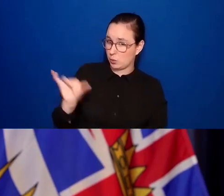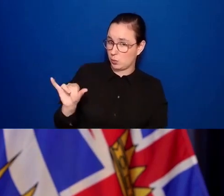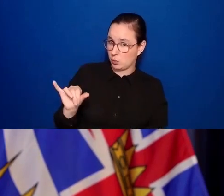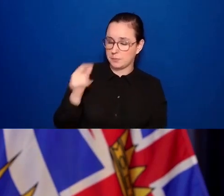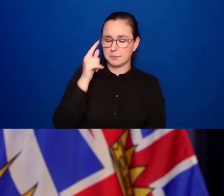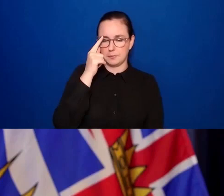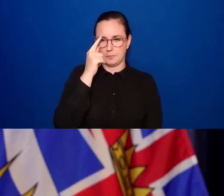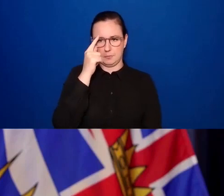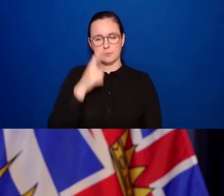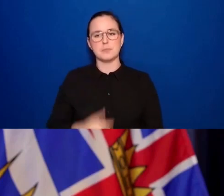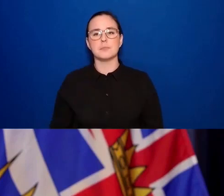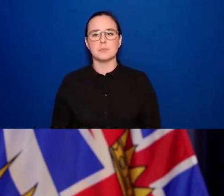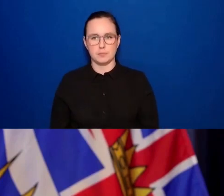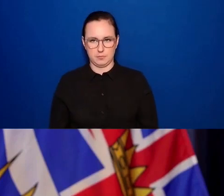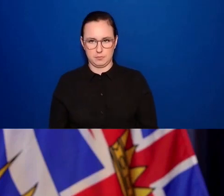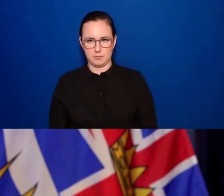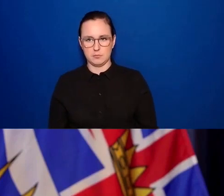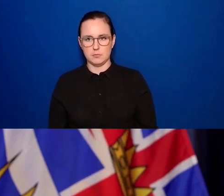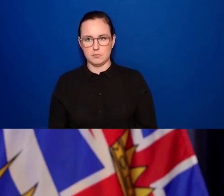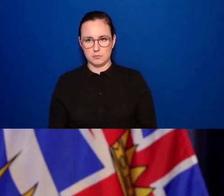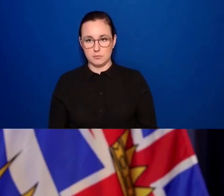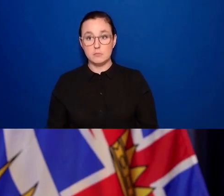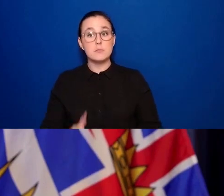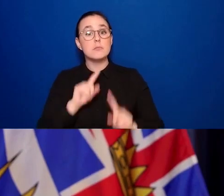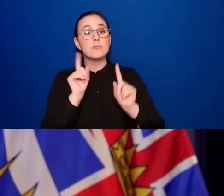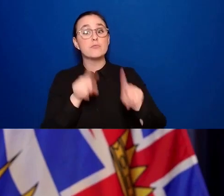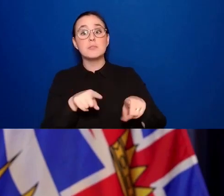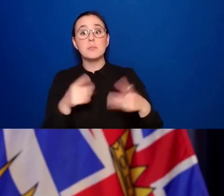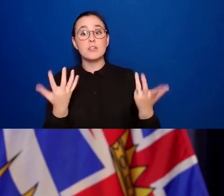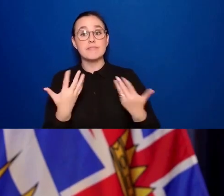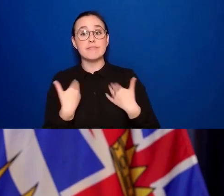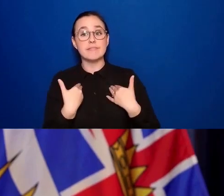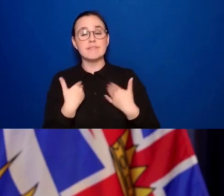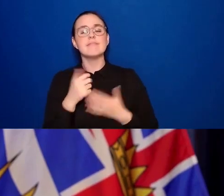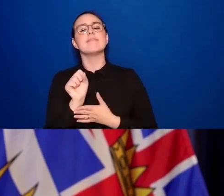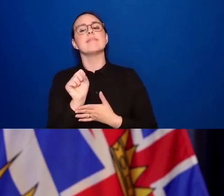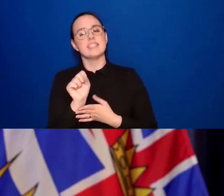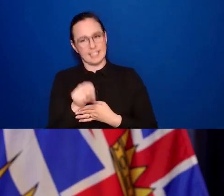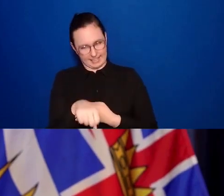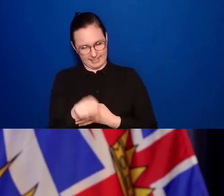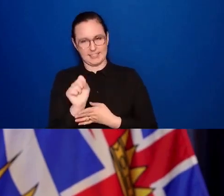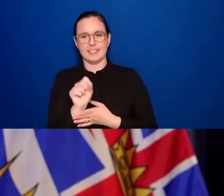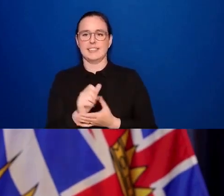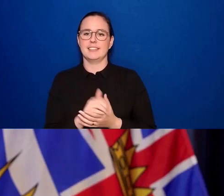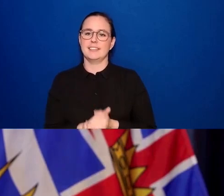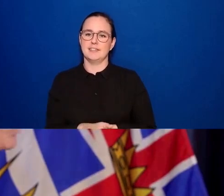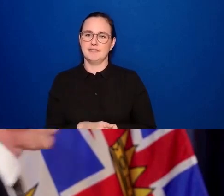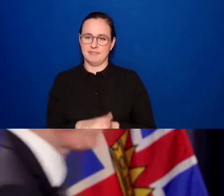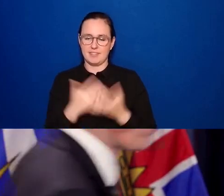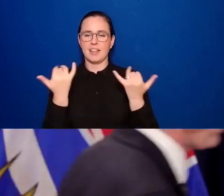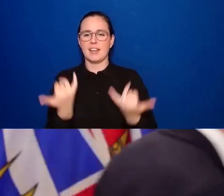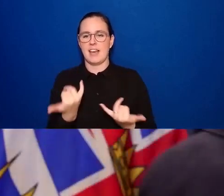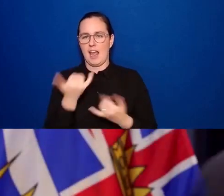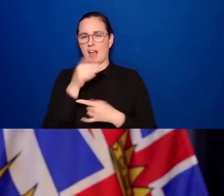The response is yes. Thank you. Thank you.